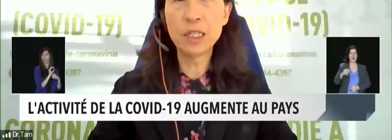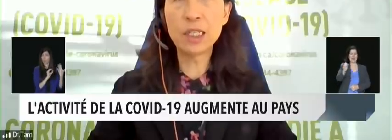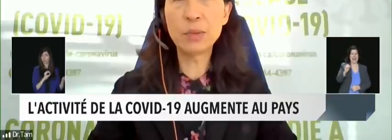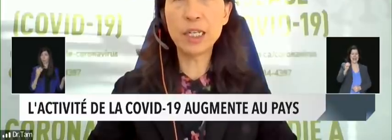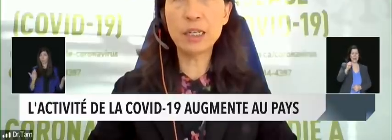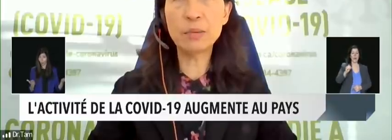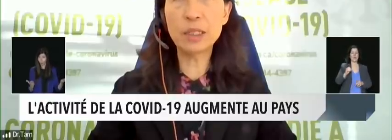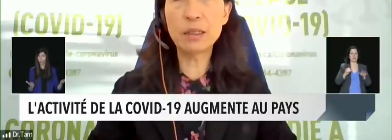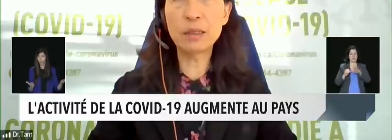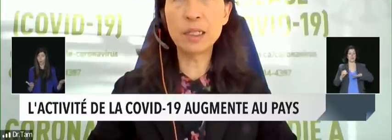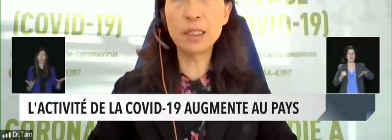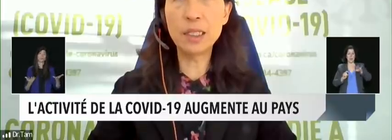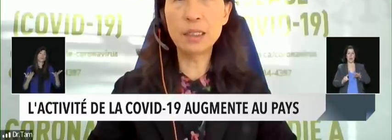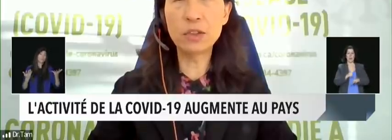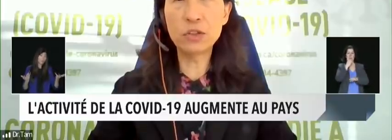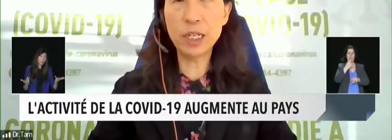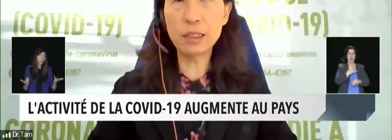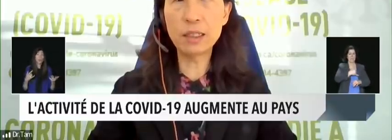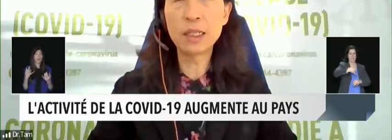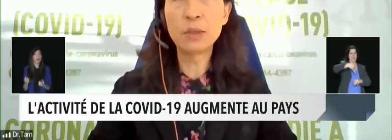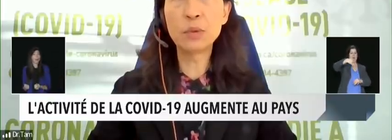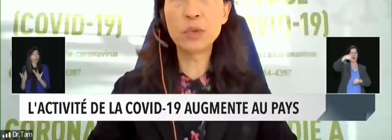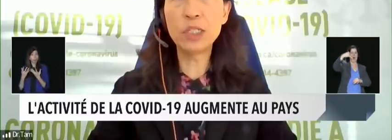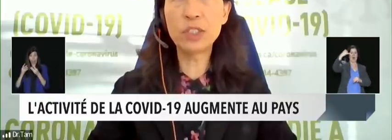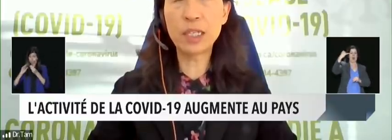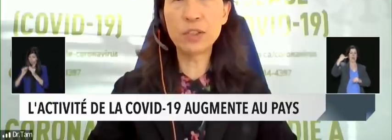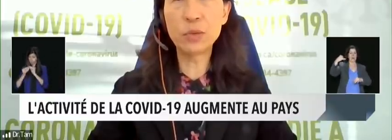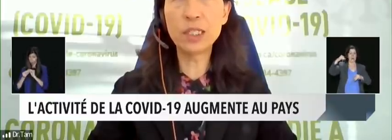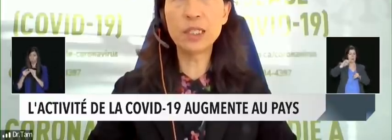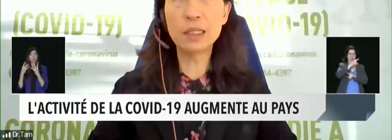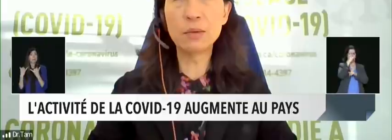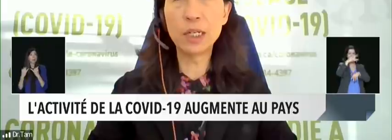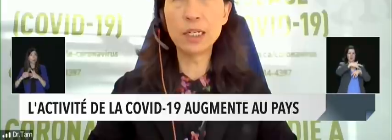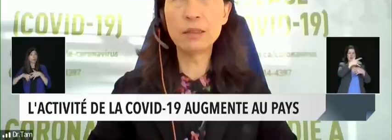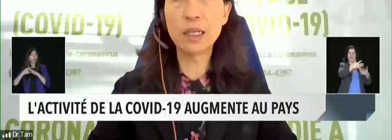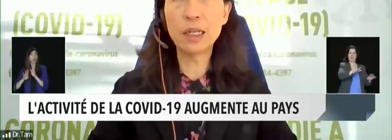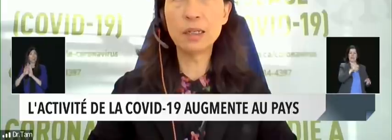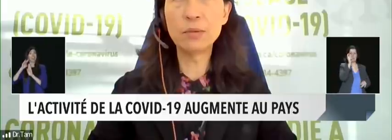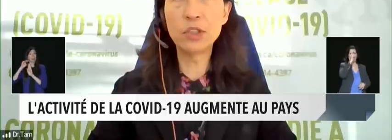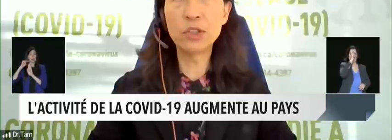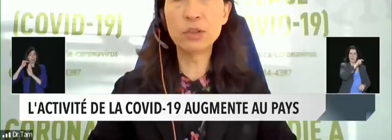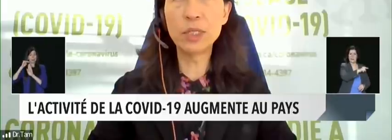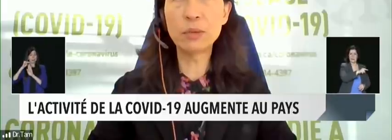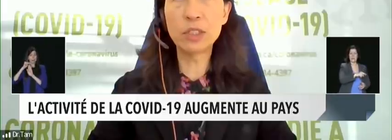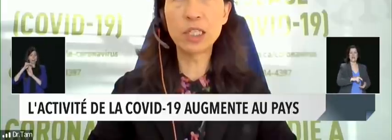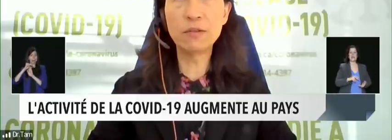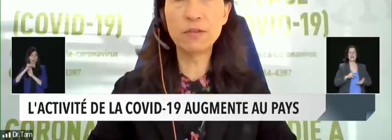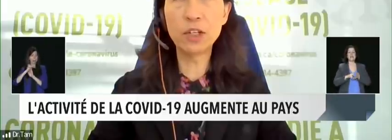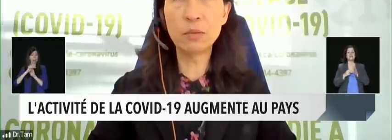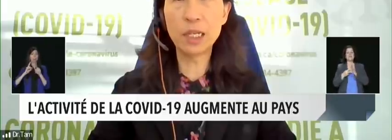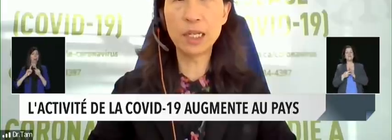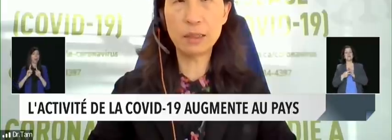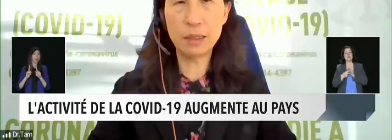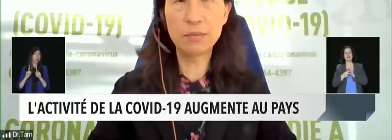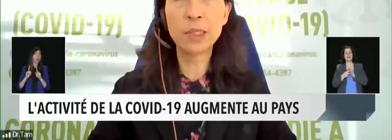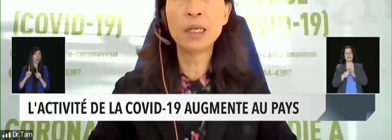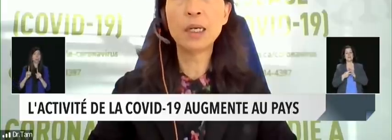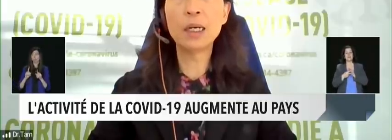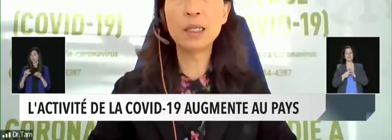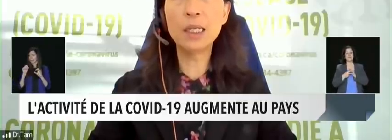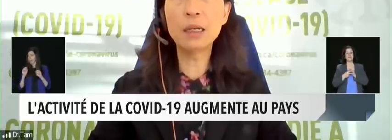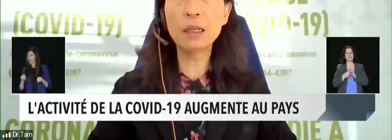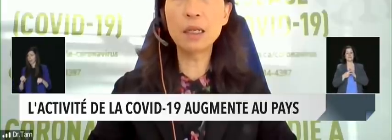curve is perhaps indeed the trend, but we just have to wait a little while to be able to confirm that.